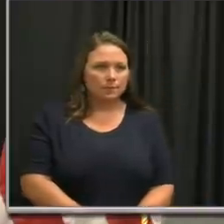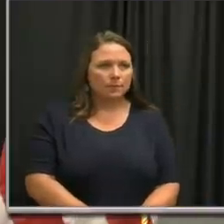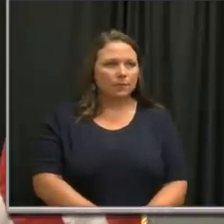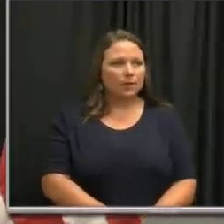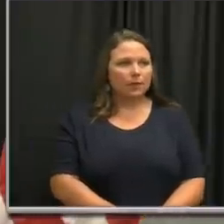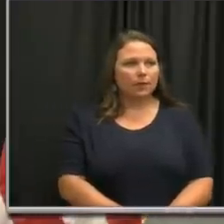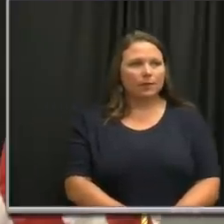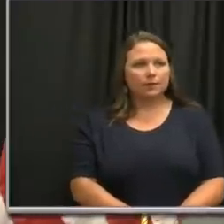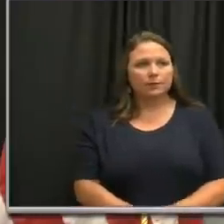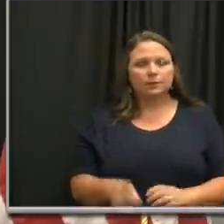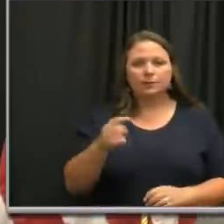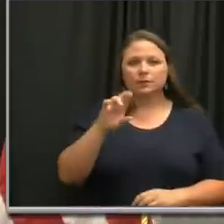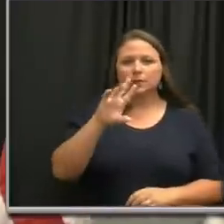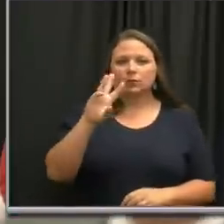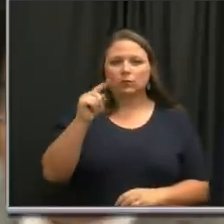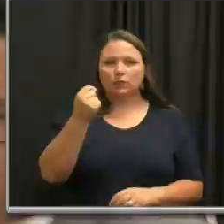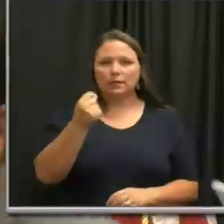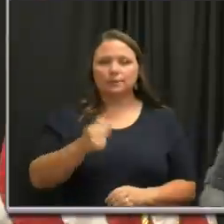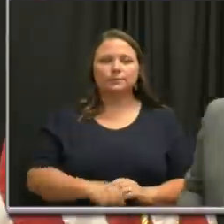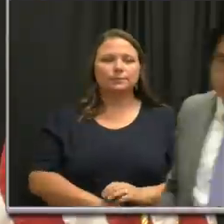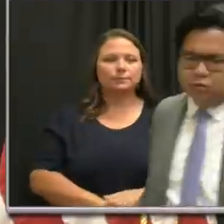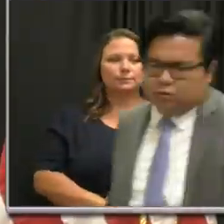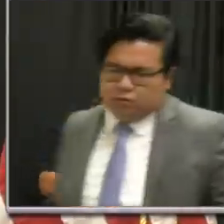And Dr. Wright will answer your first question.